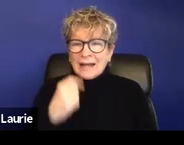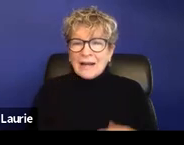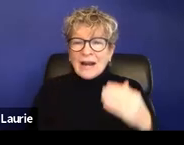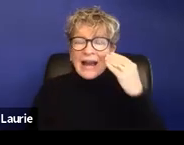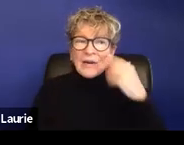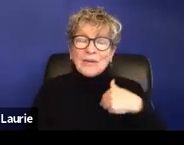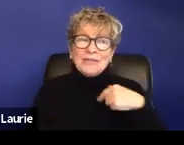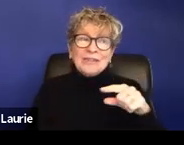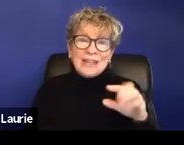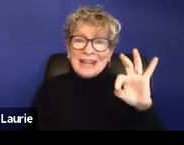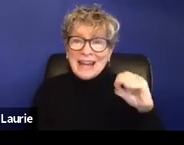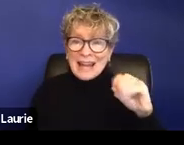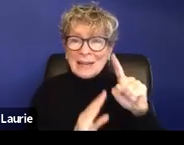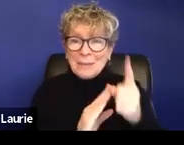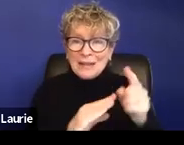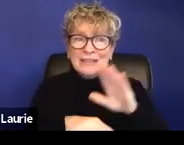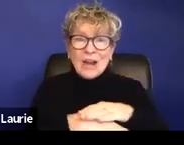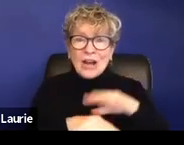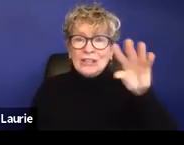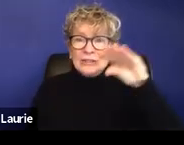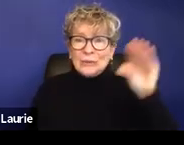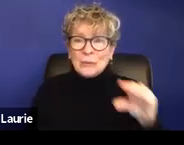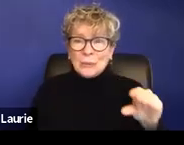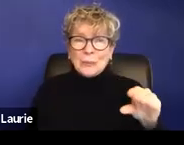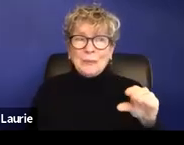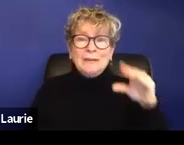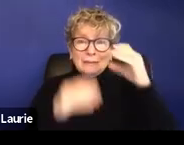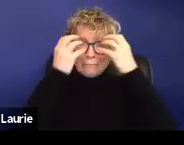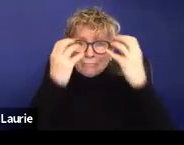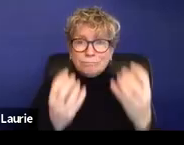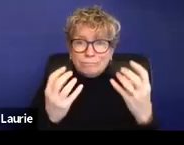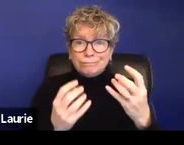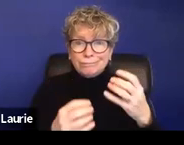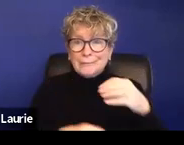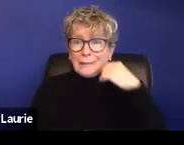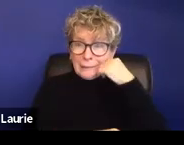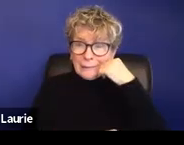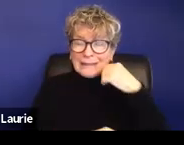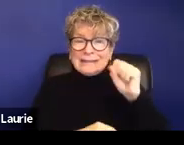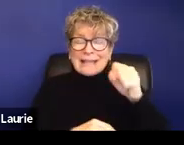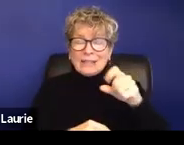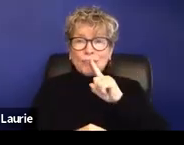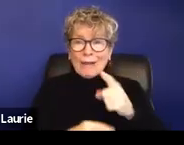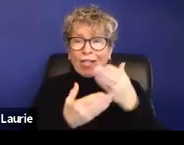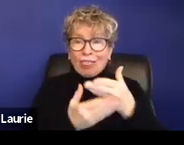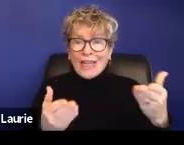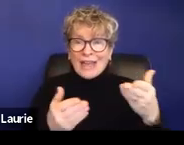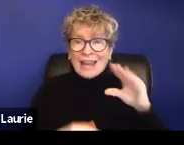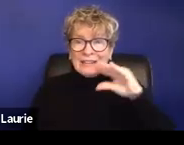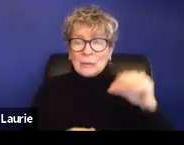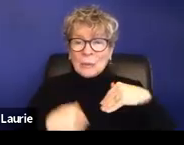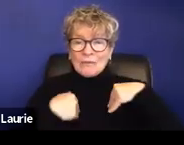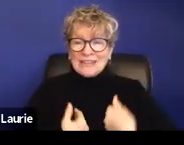on zoom. Zoom fatigue is a real thing. Um, and for many of us, secondary trauma is also, um,